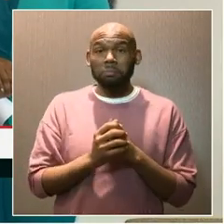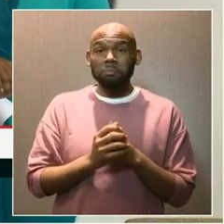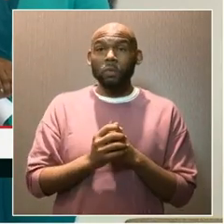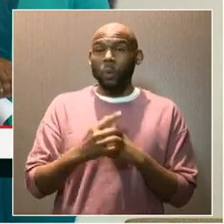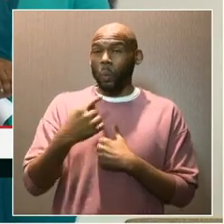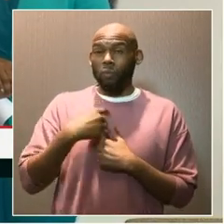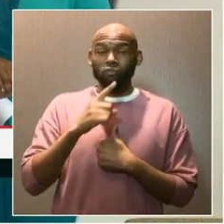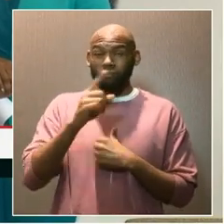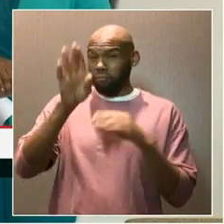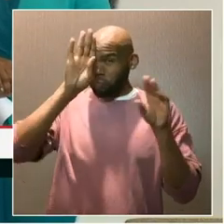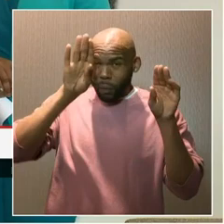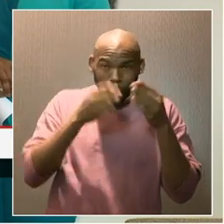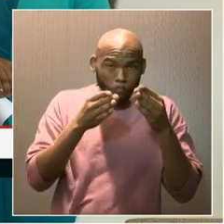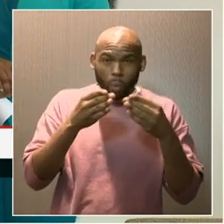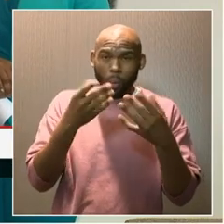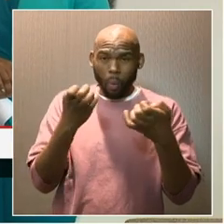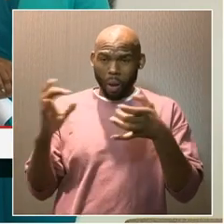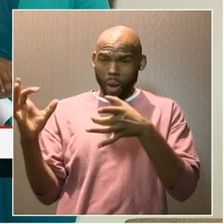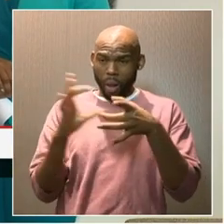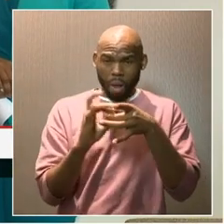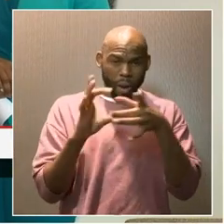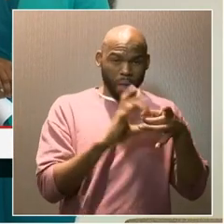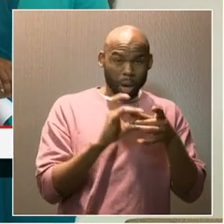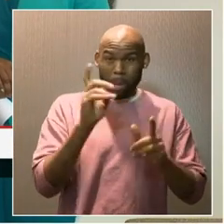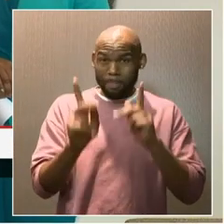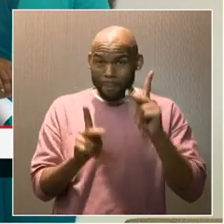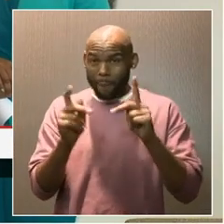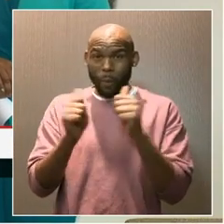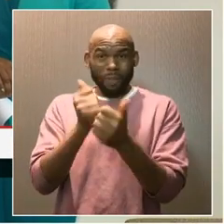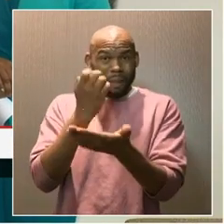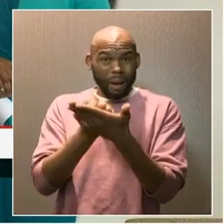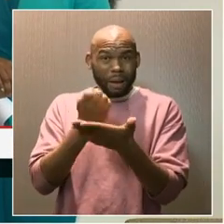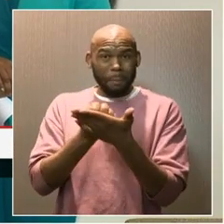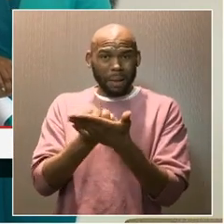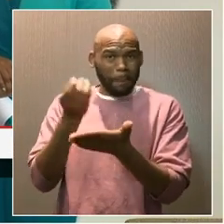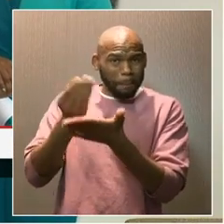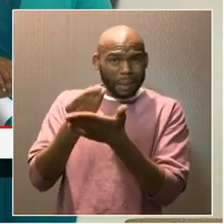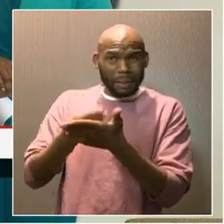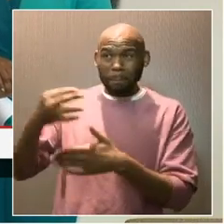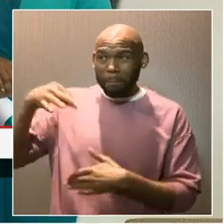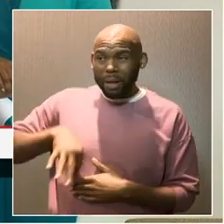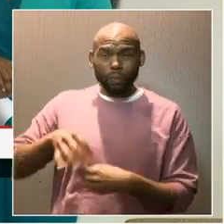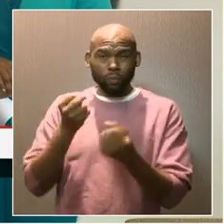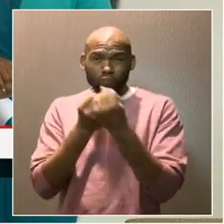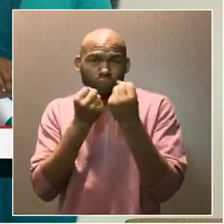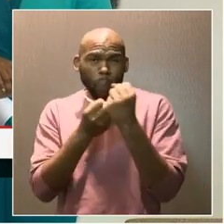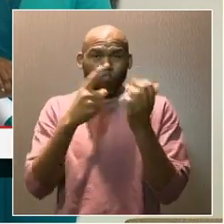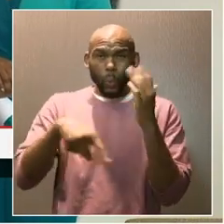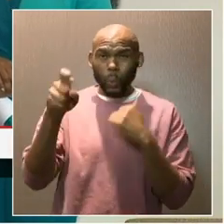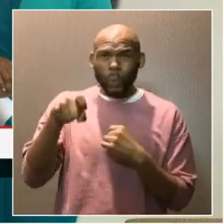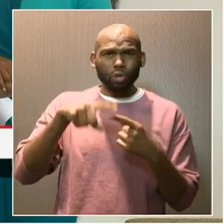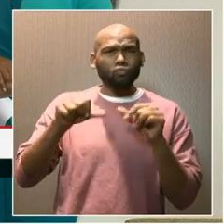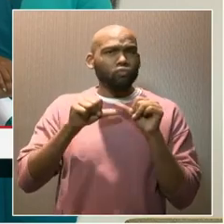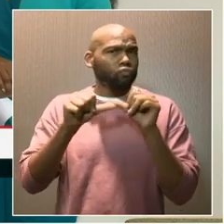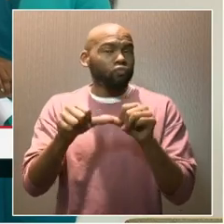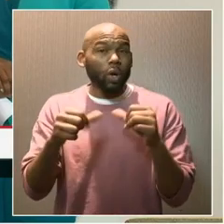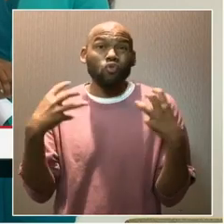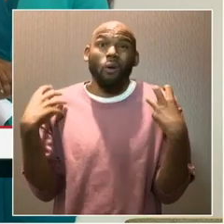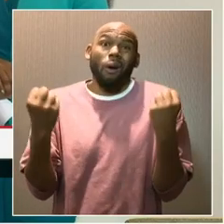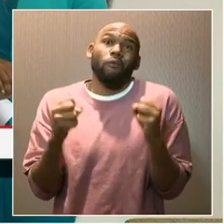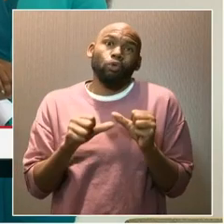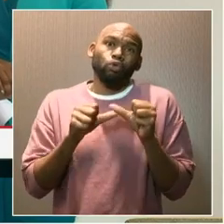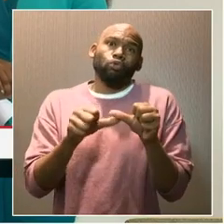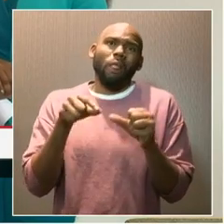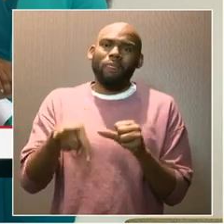laserly focused on trying to connect people with economic benefits that they need to sustain and recover during